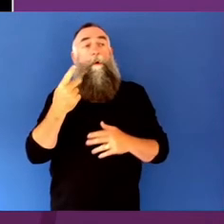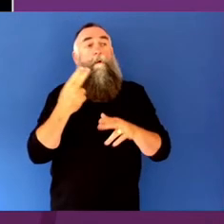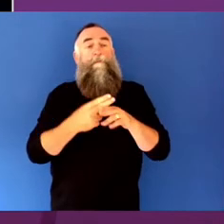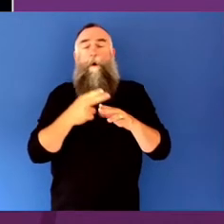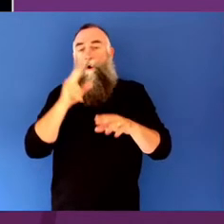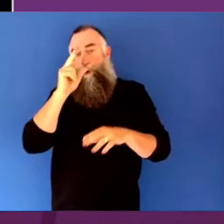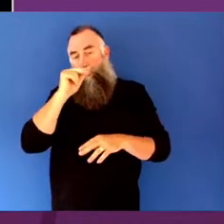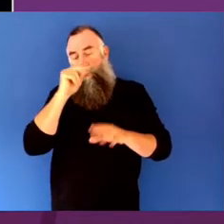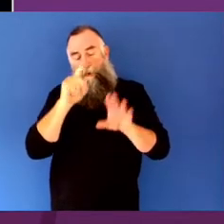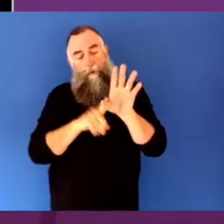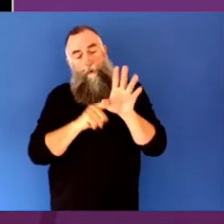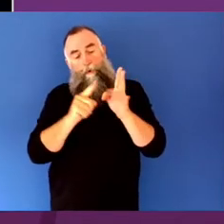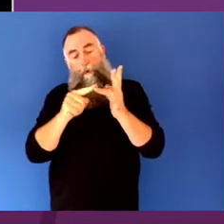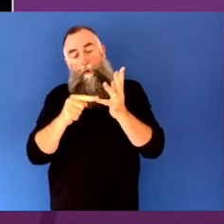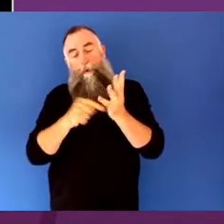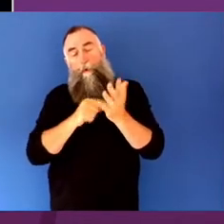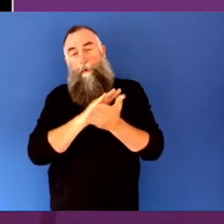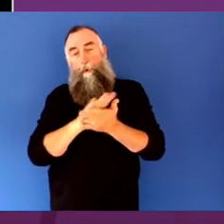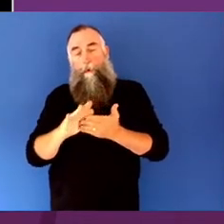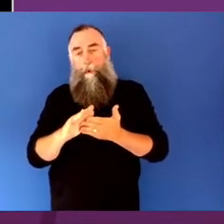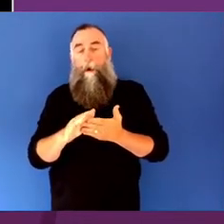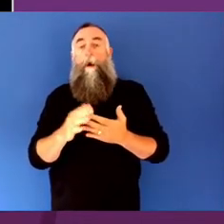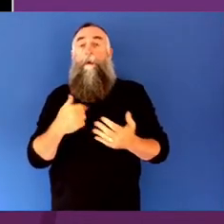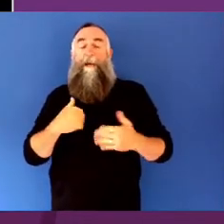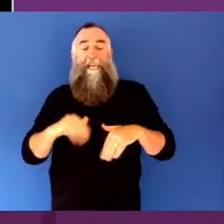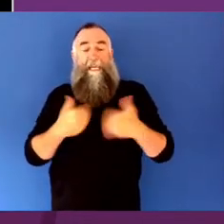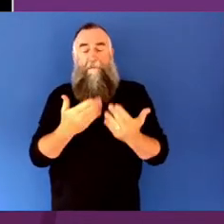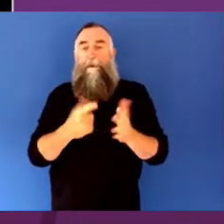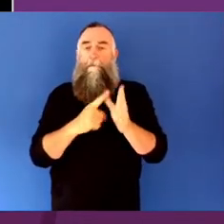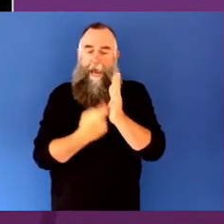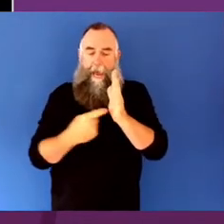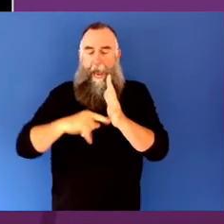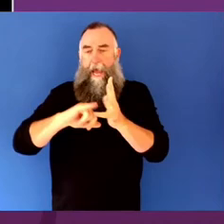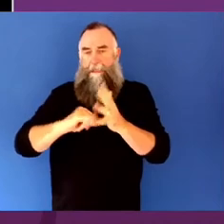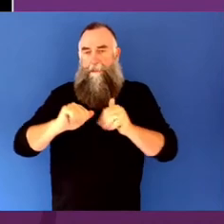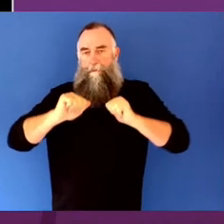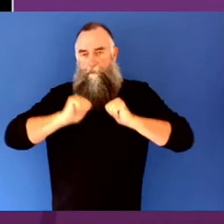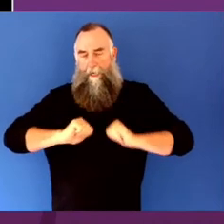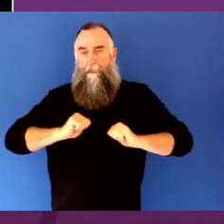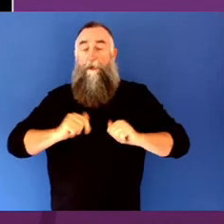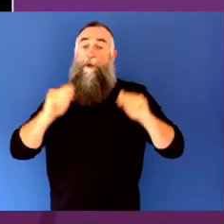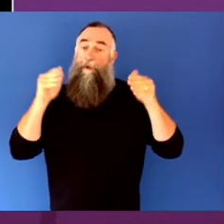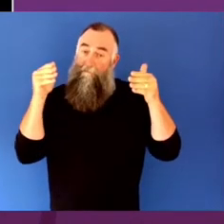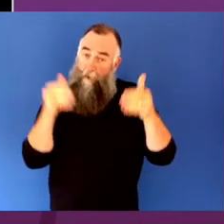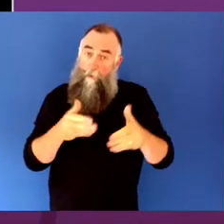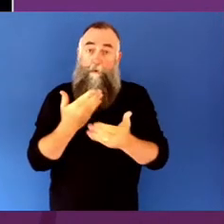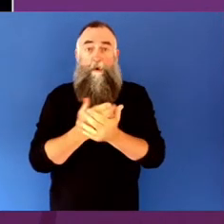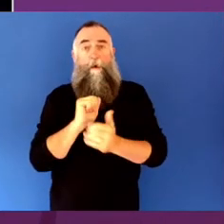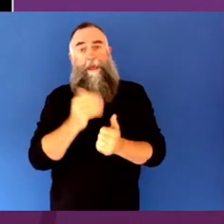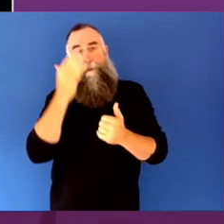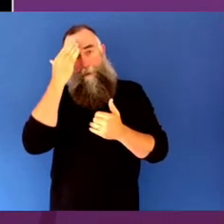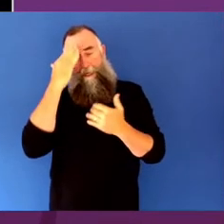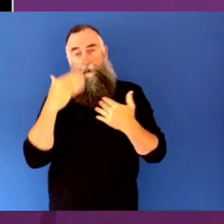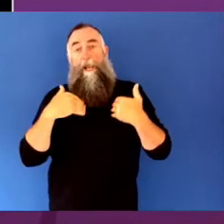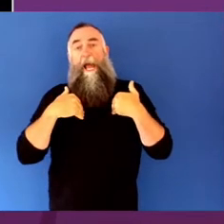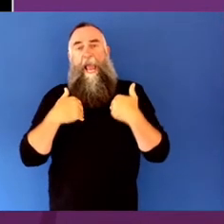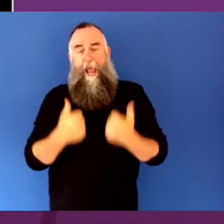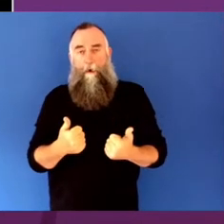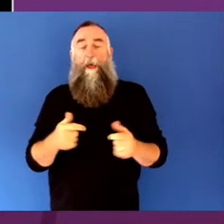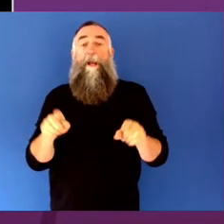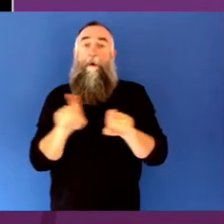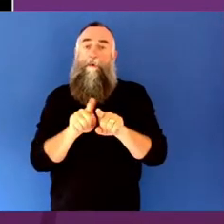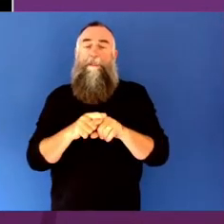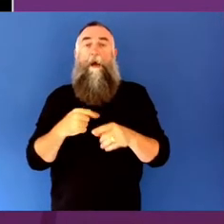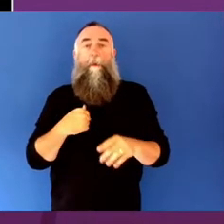in arts practice with a focus on mental health concerns and boosting interconnectedness. Or I could